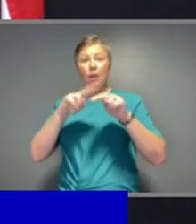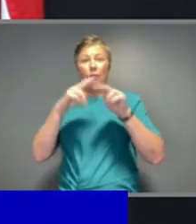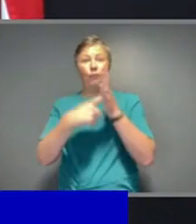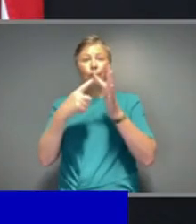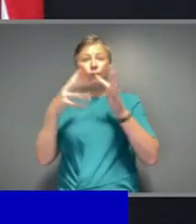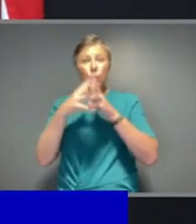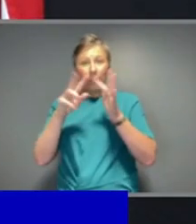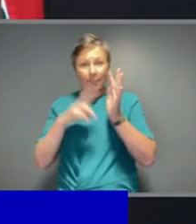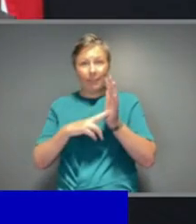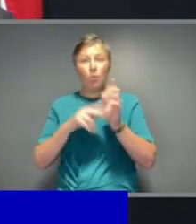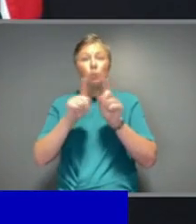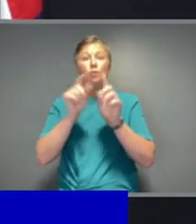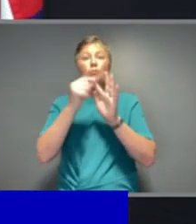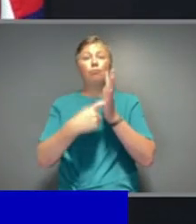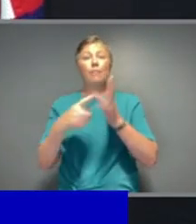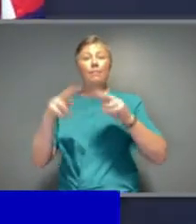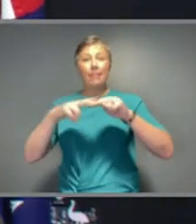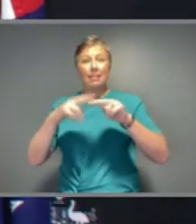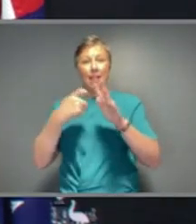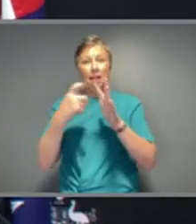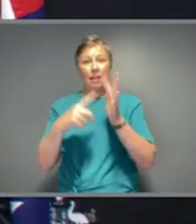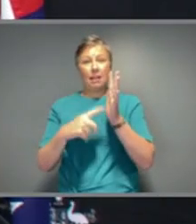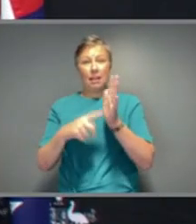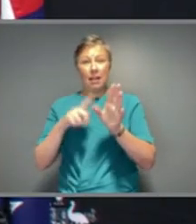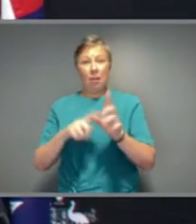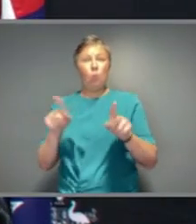I'm also joined by Professor Jodie McVernon.